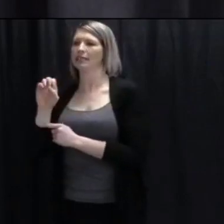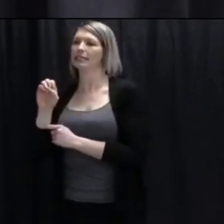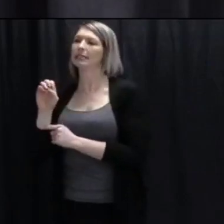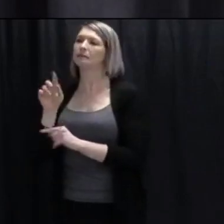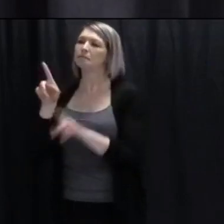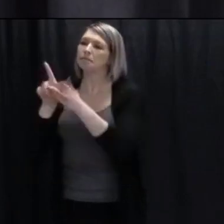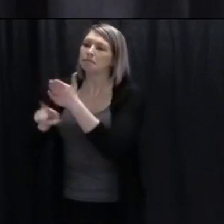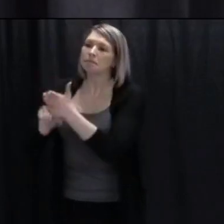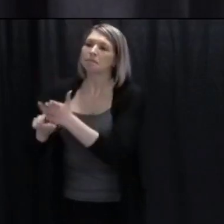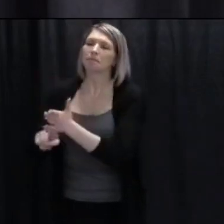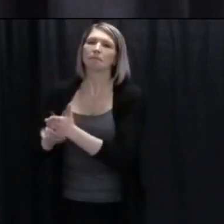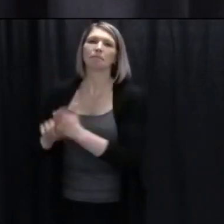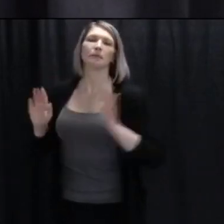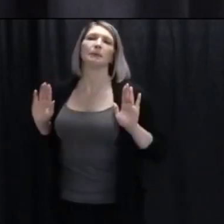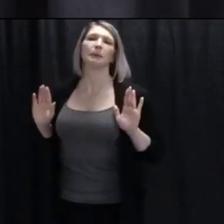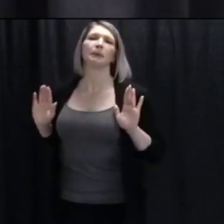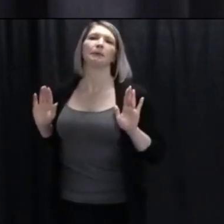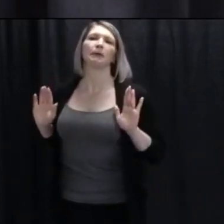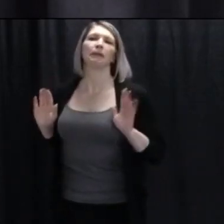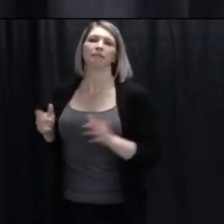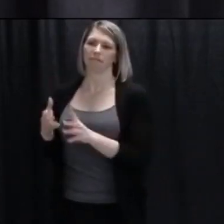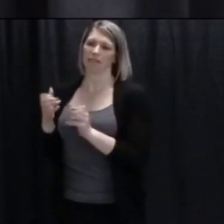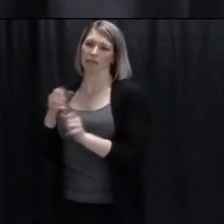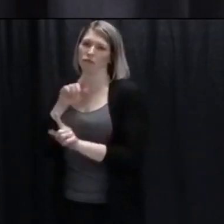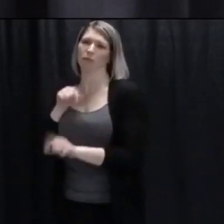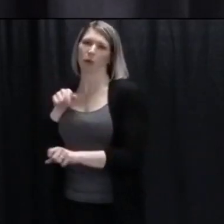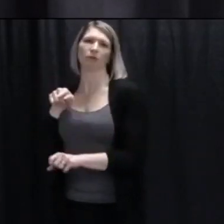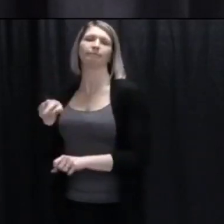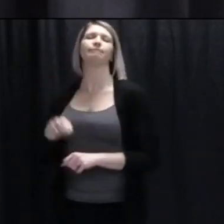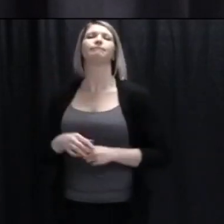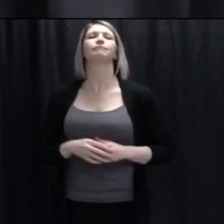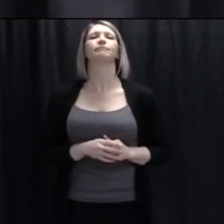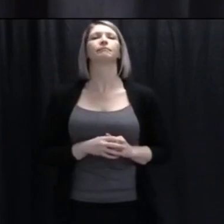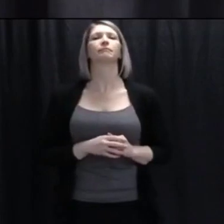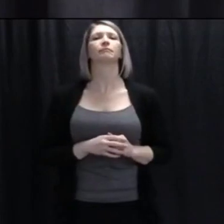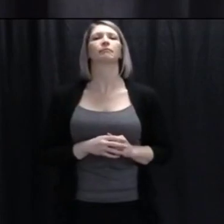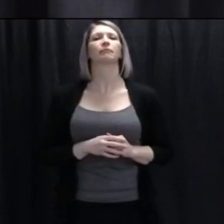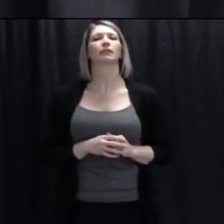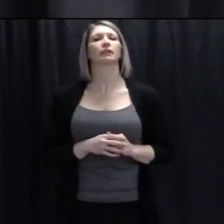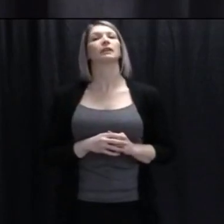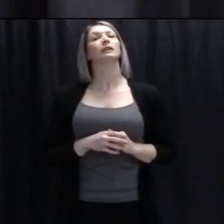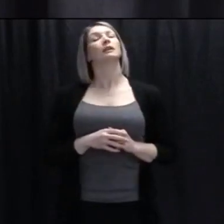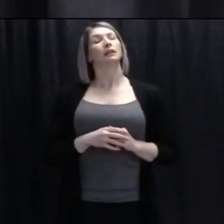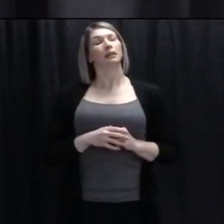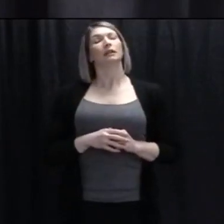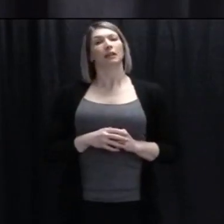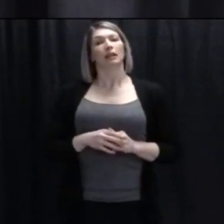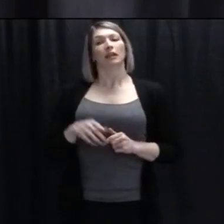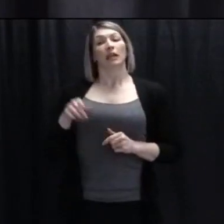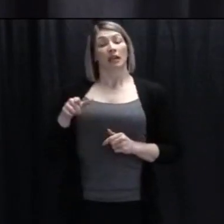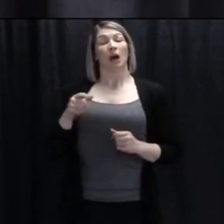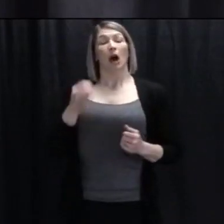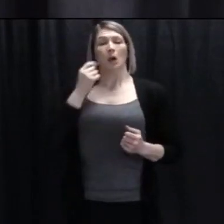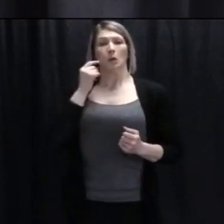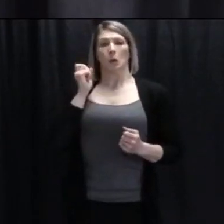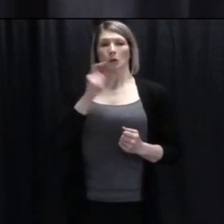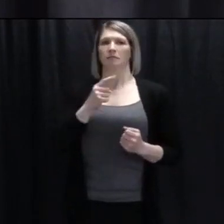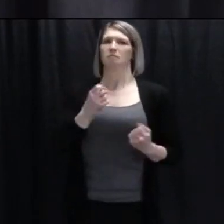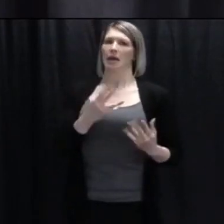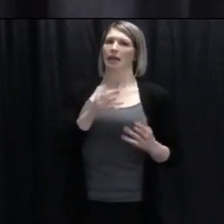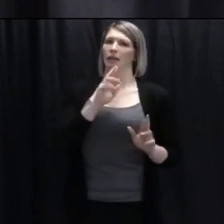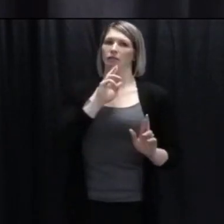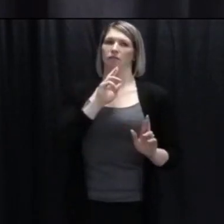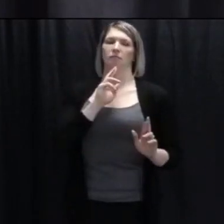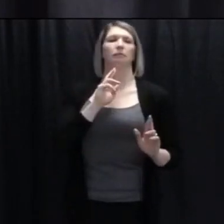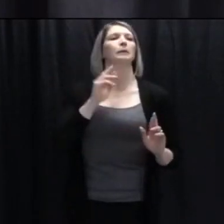Physical distancing is really important. I can't overemphasize its relevance. I've had reports again